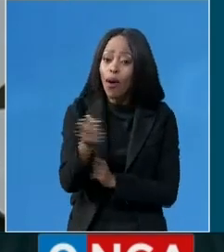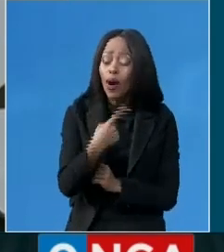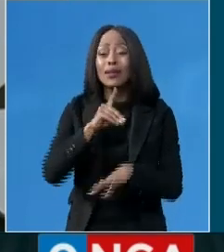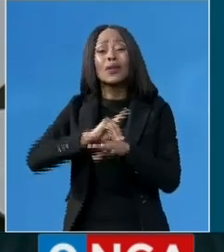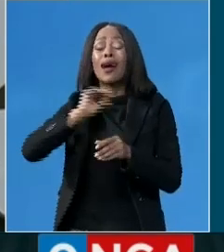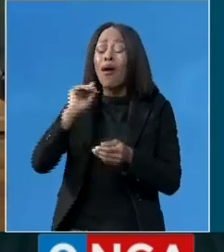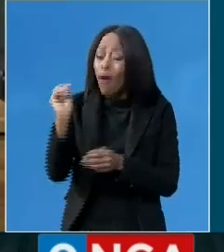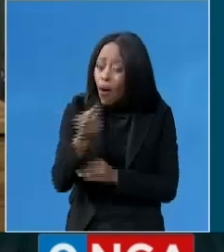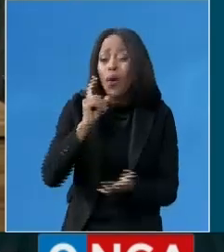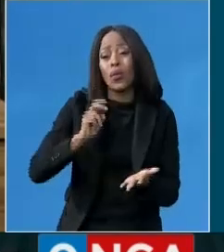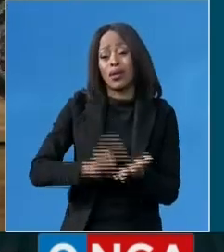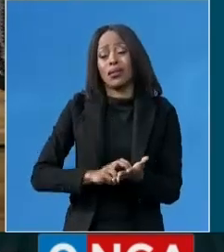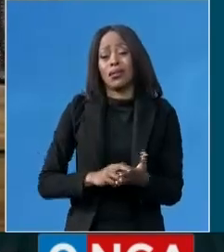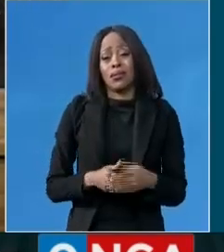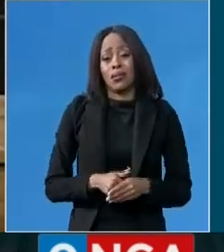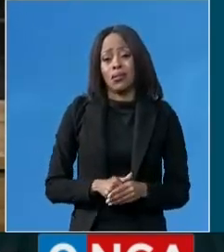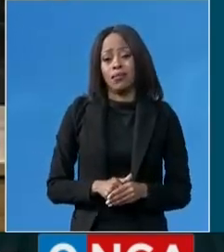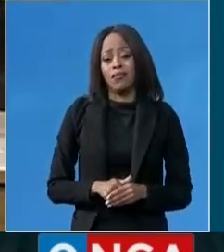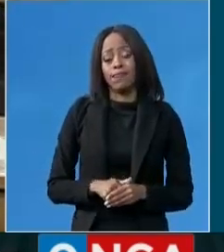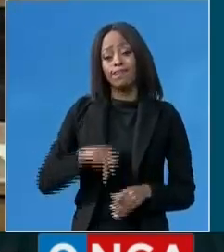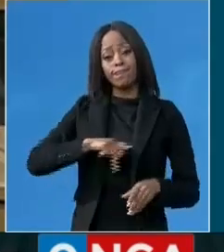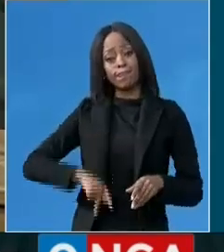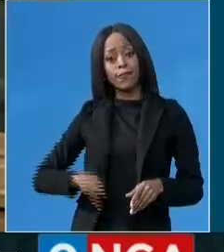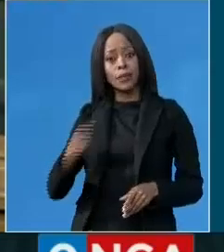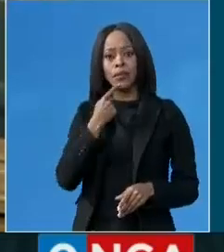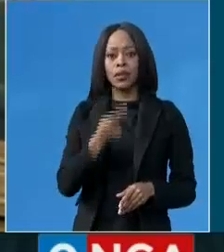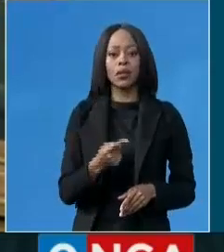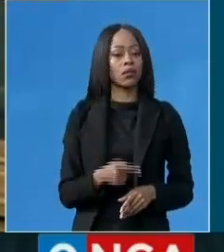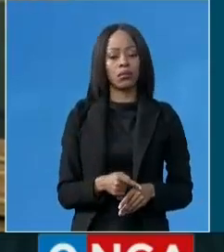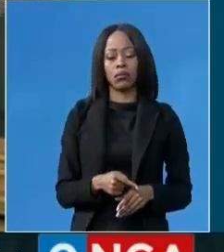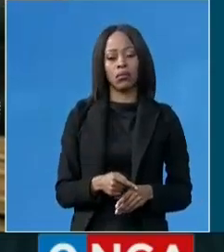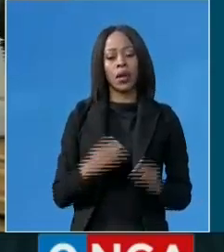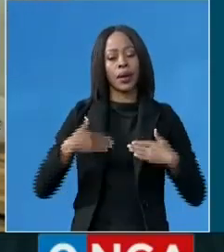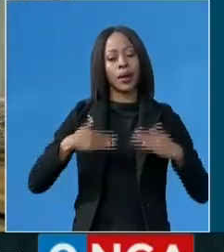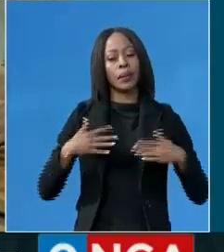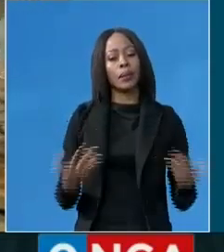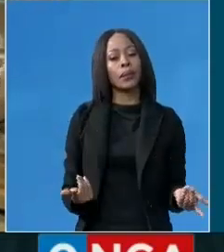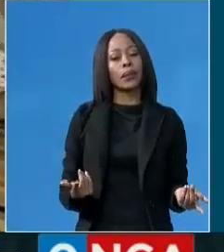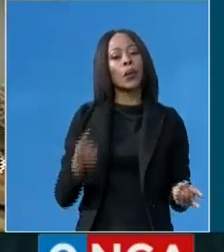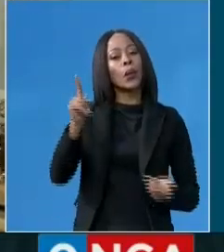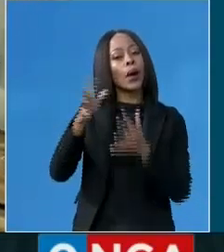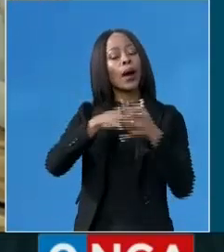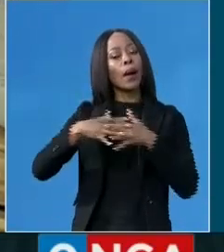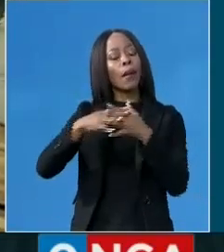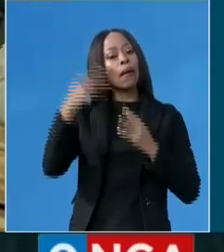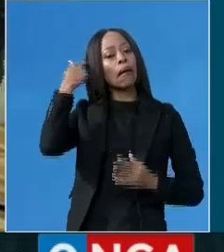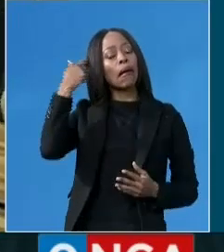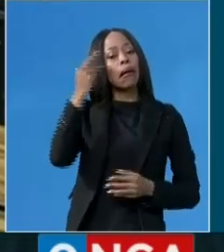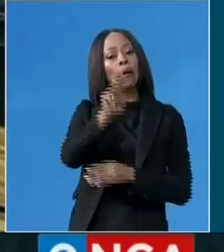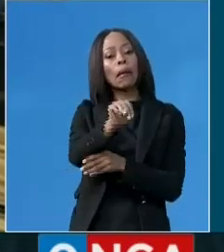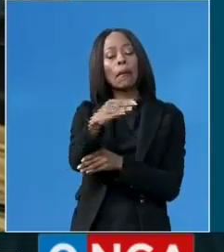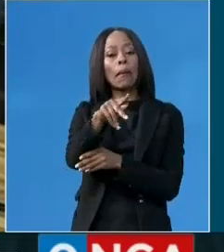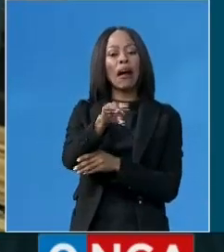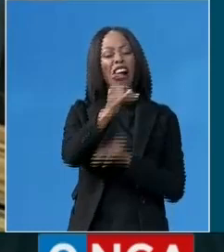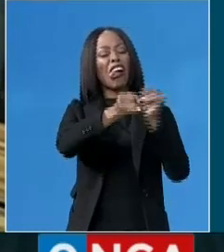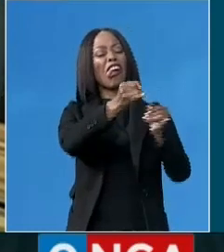on the ground. Mabuyanes has also voiced out his displeasure at U.S. of State Mike Pompeo's